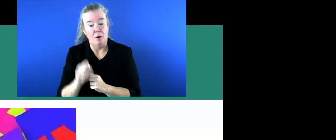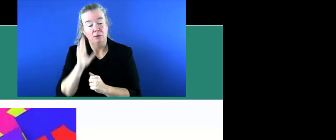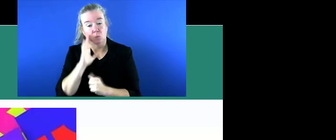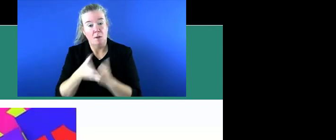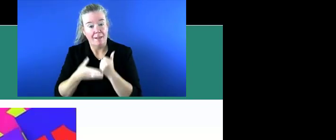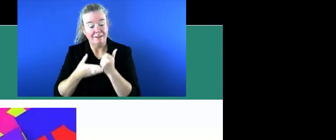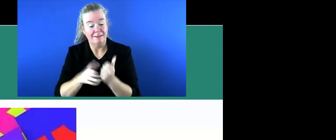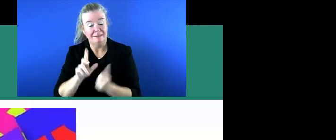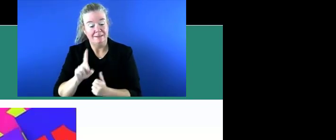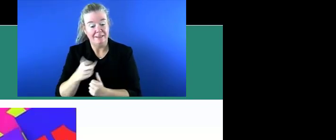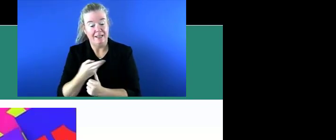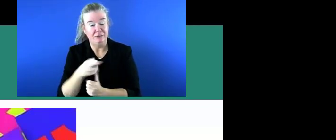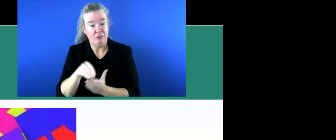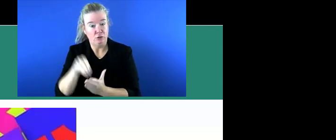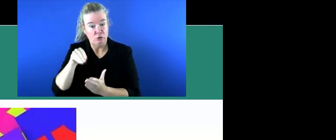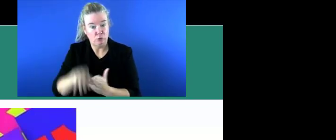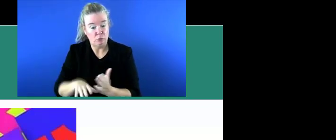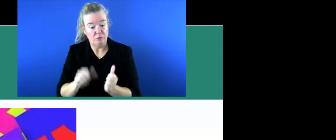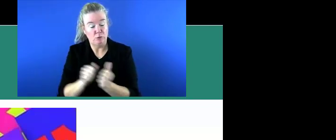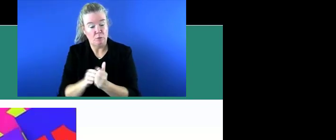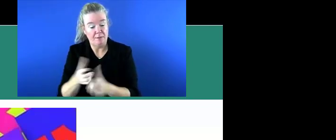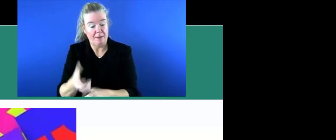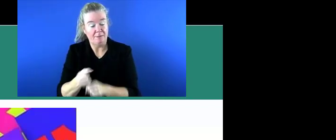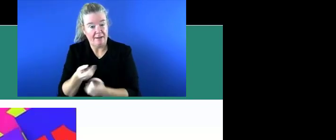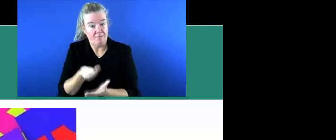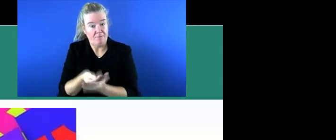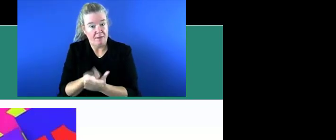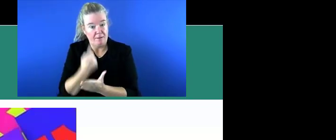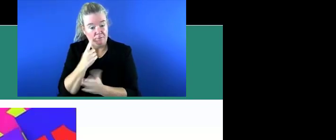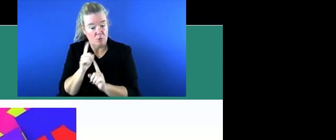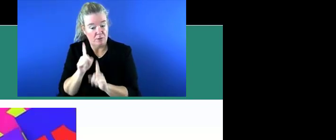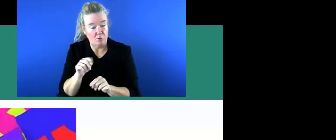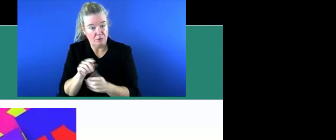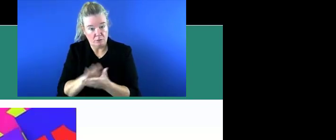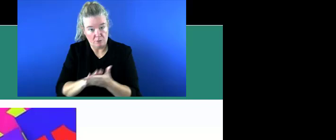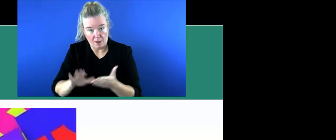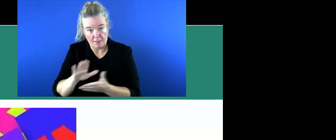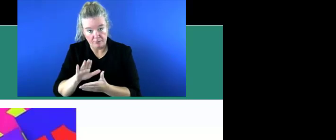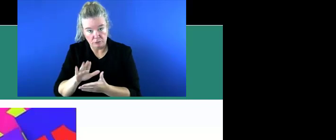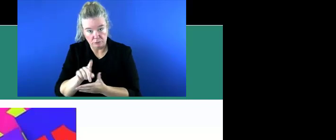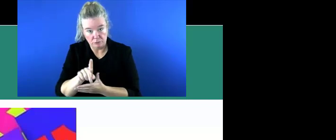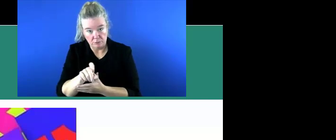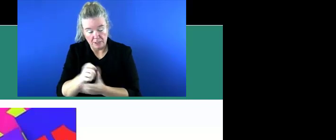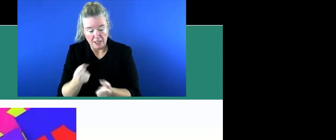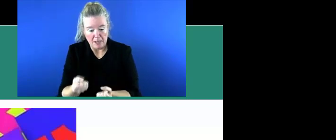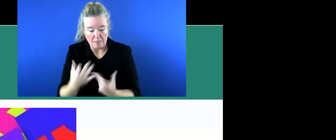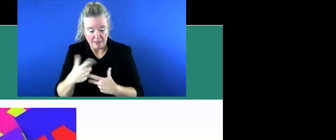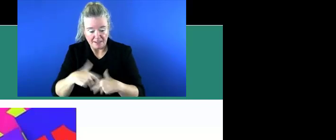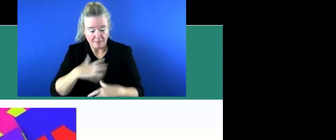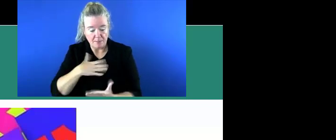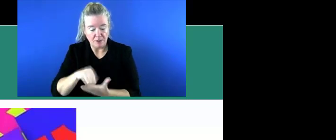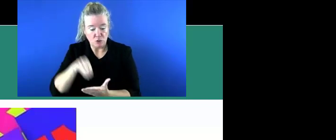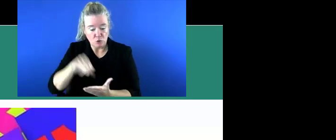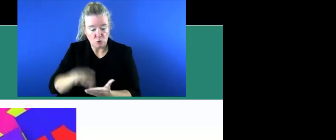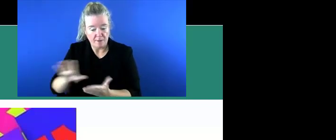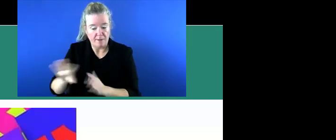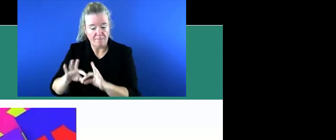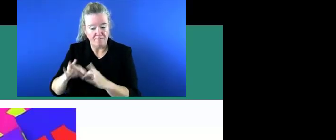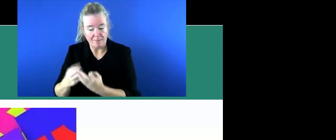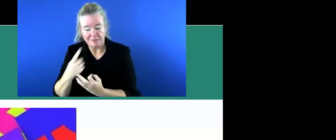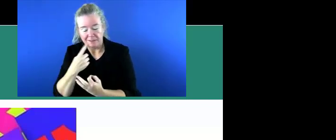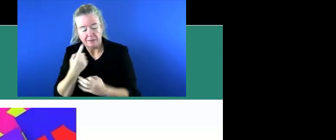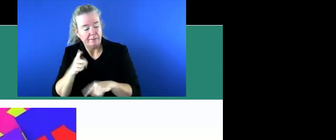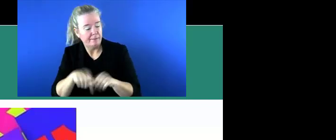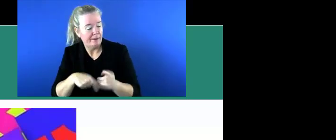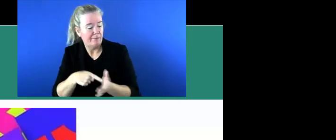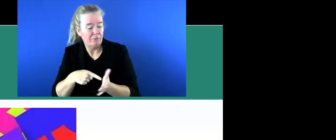DHH students with obtaining funding for attending college? Frequently my students' families make statements about not being